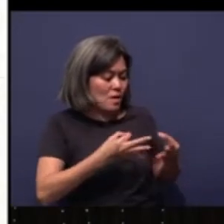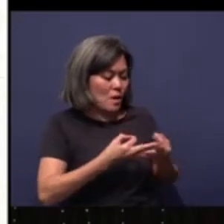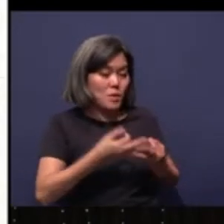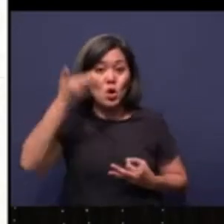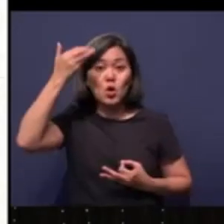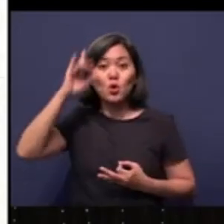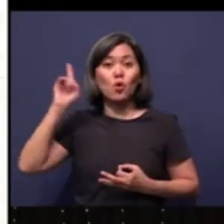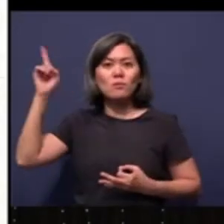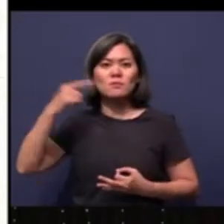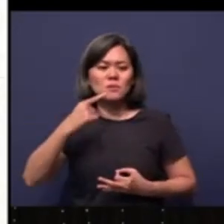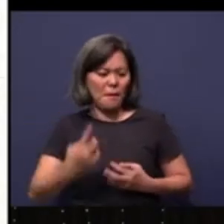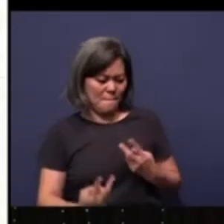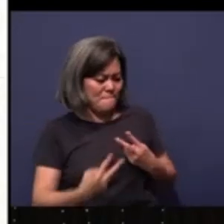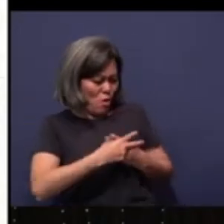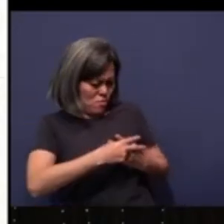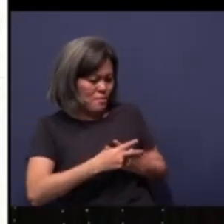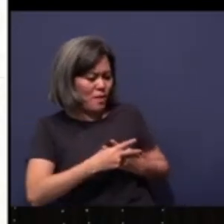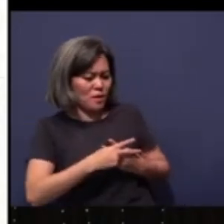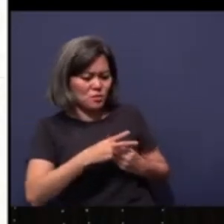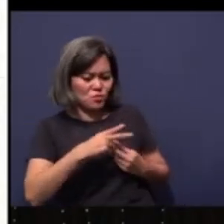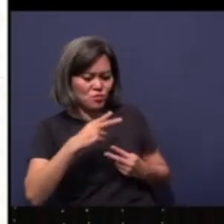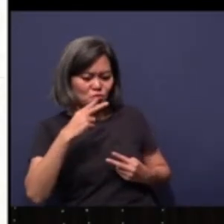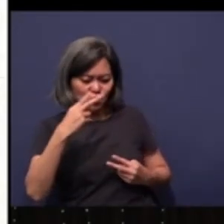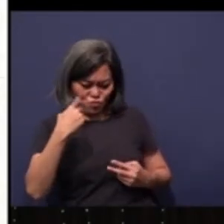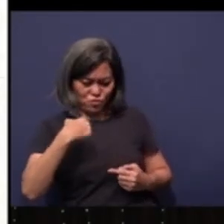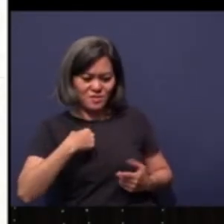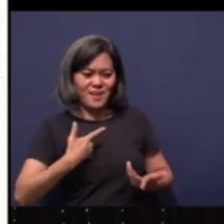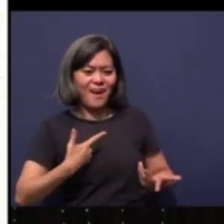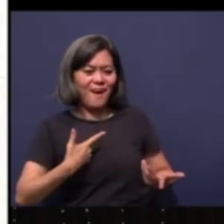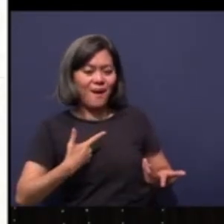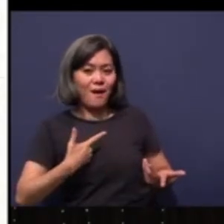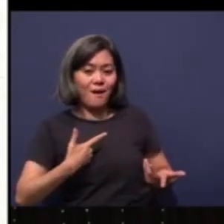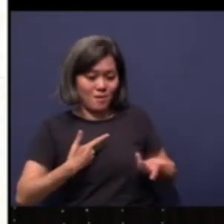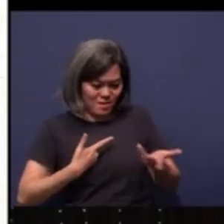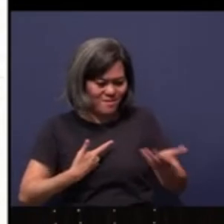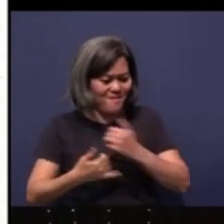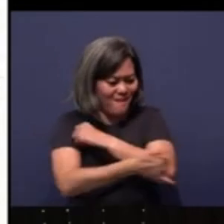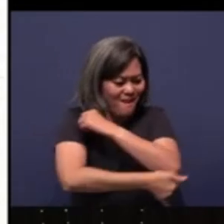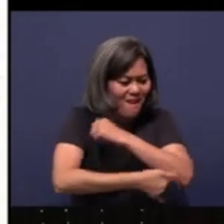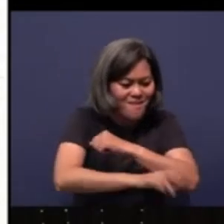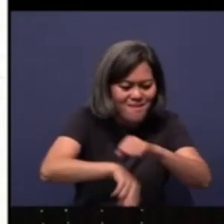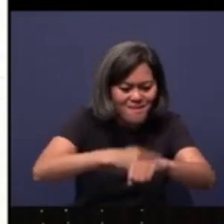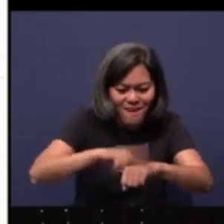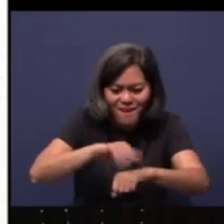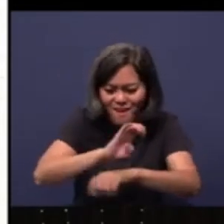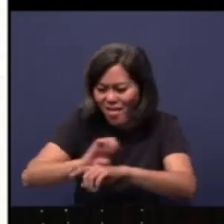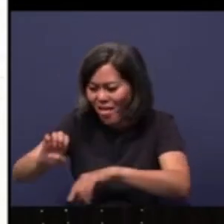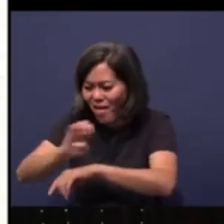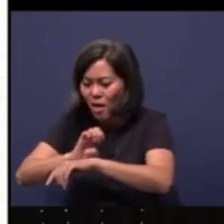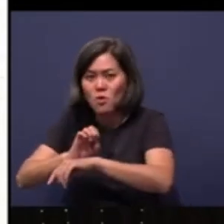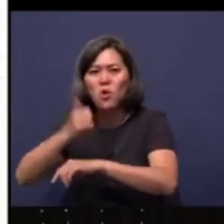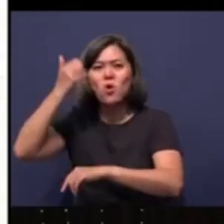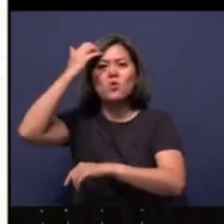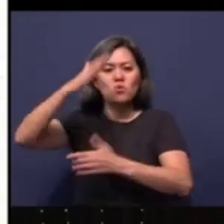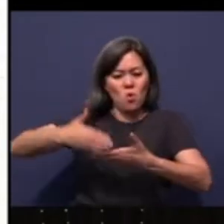I will multiply. Watch me. To the country, to the nation, to the environment, God will open up heavens.